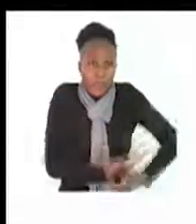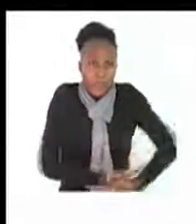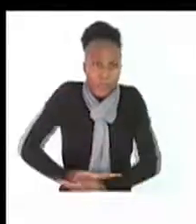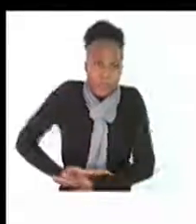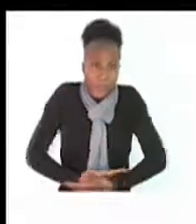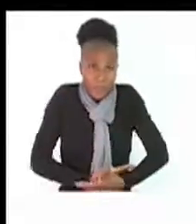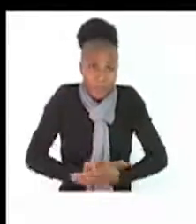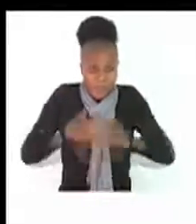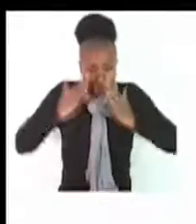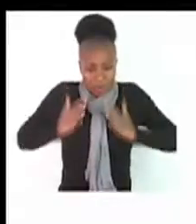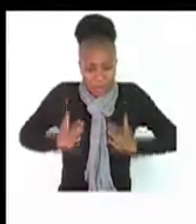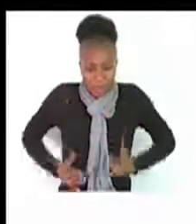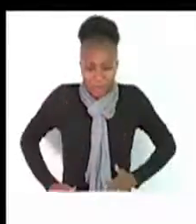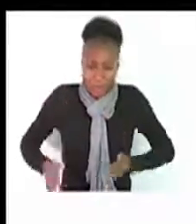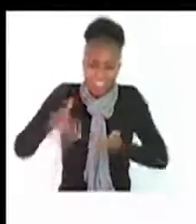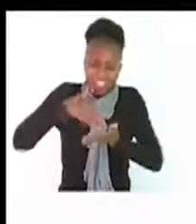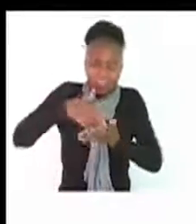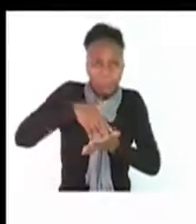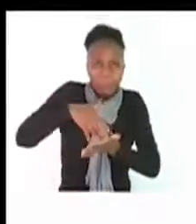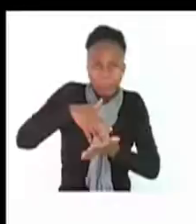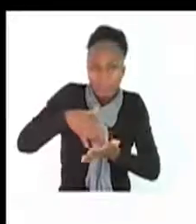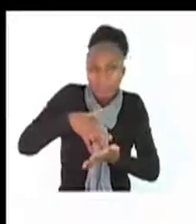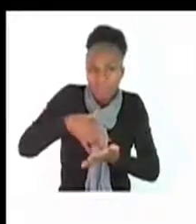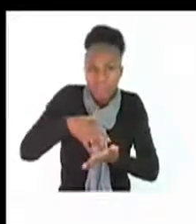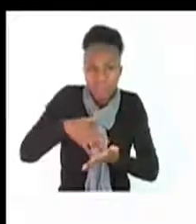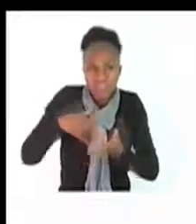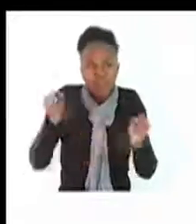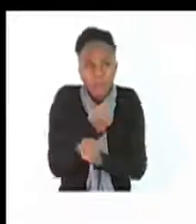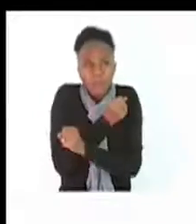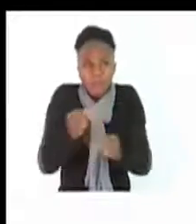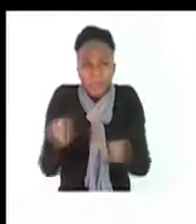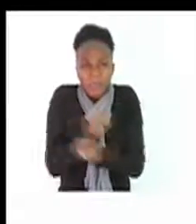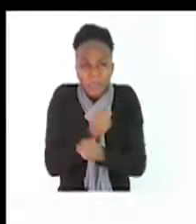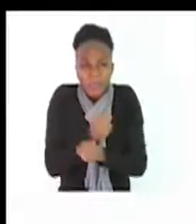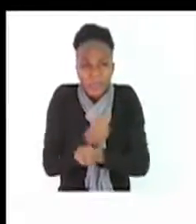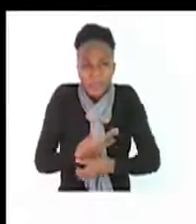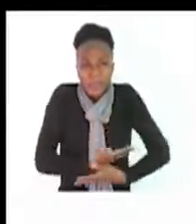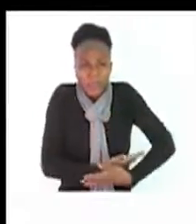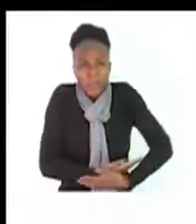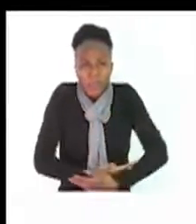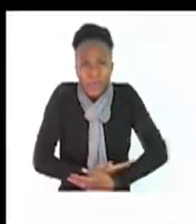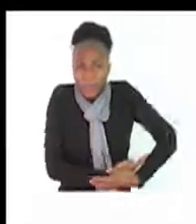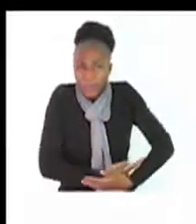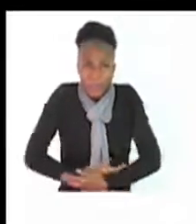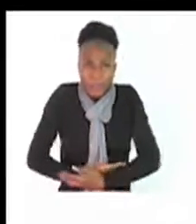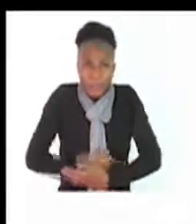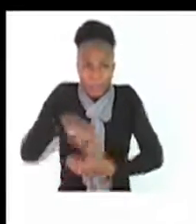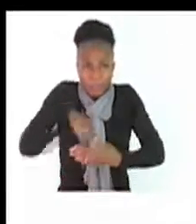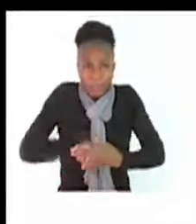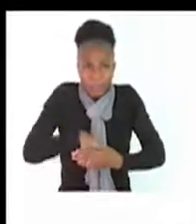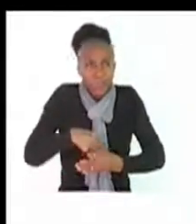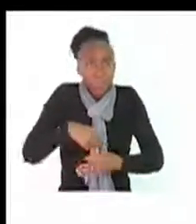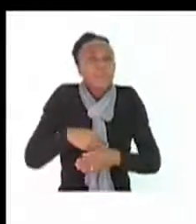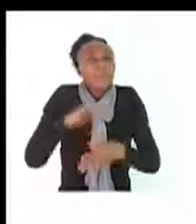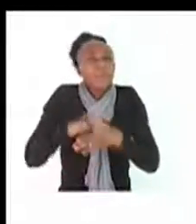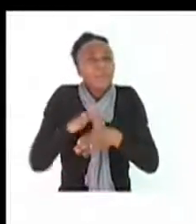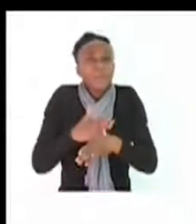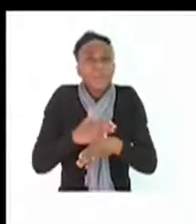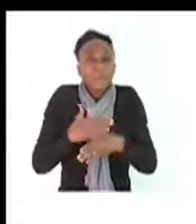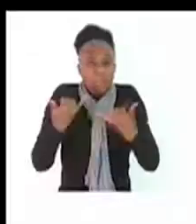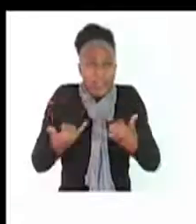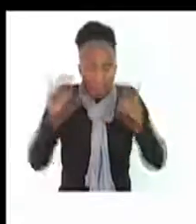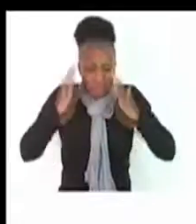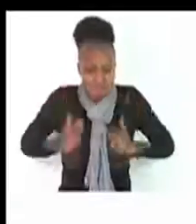young. She's still yet growing, and then you fall pregnant, and then your body now has to work very hard so that you can be able to